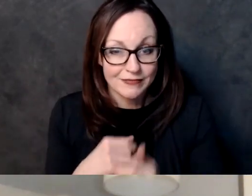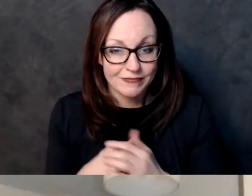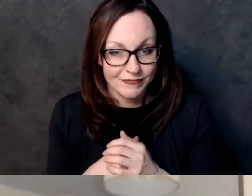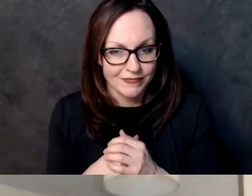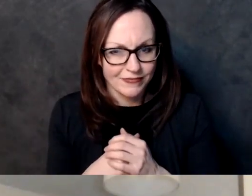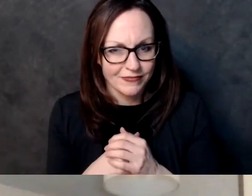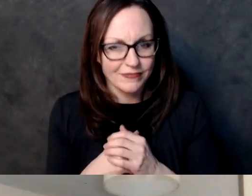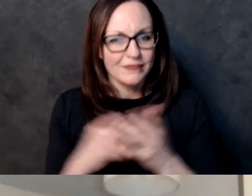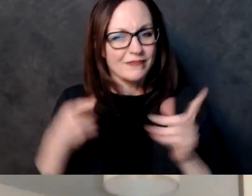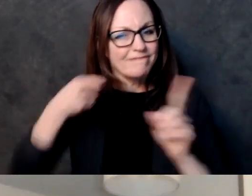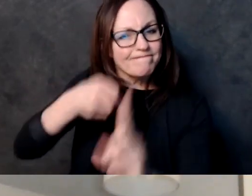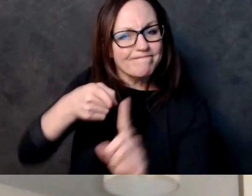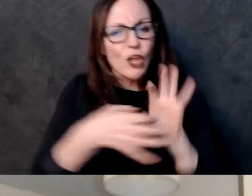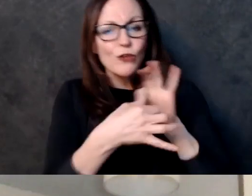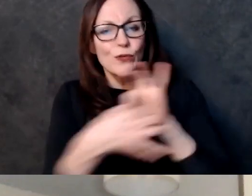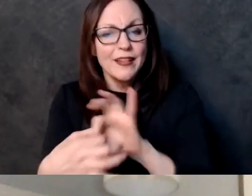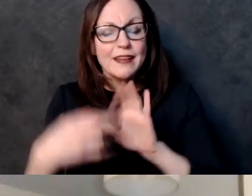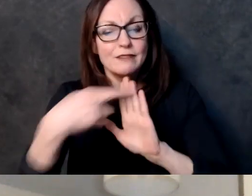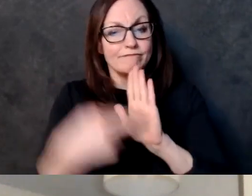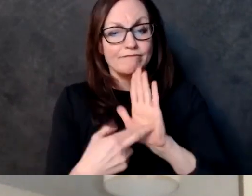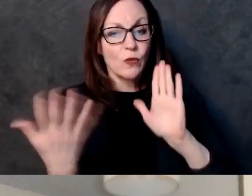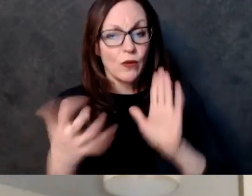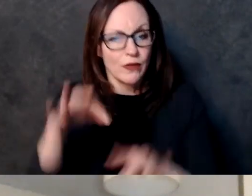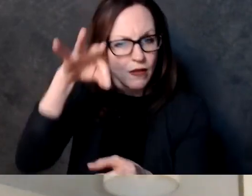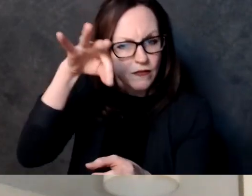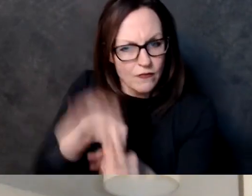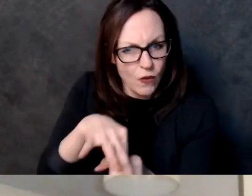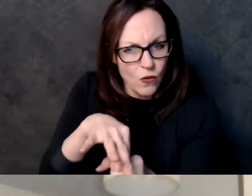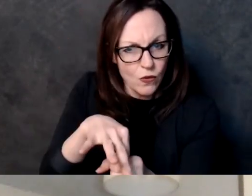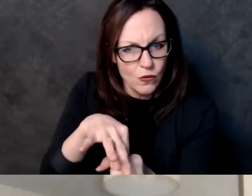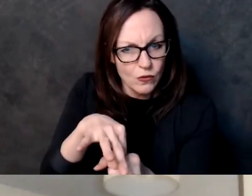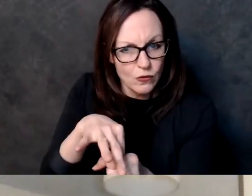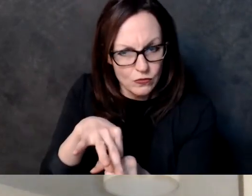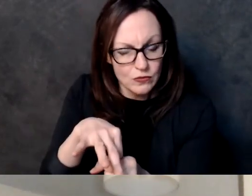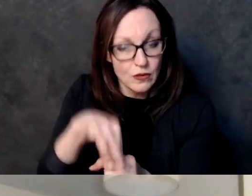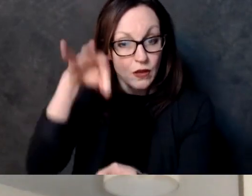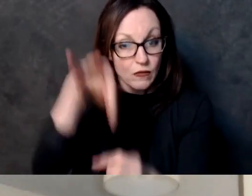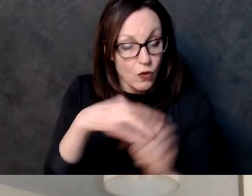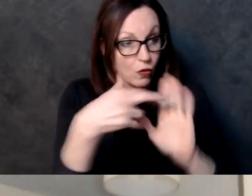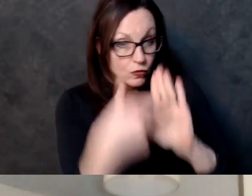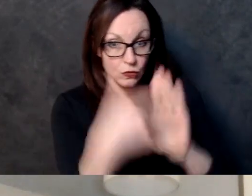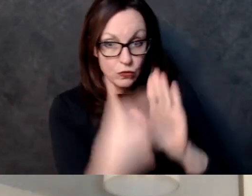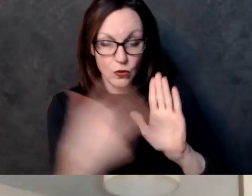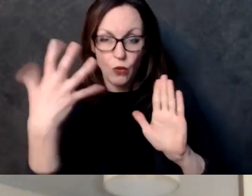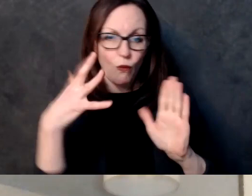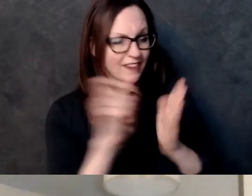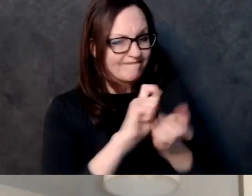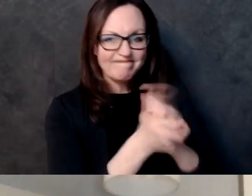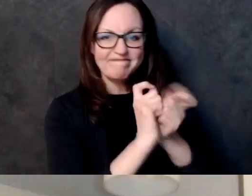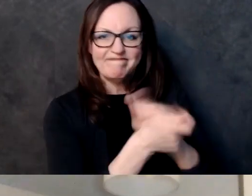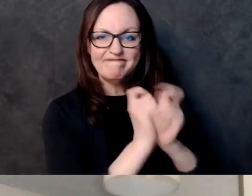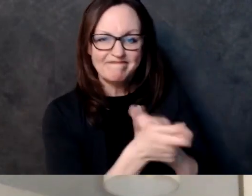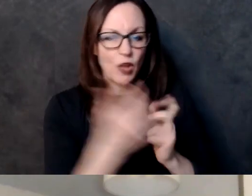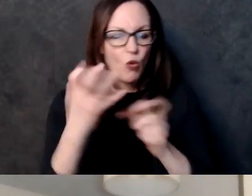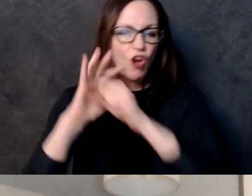and again this is because their path to power is more about shutting certain people out of the process